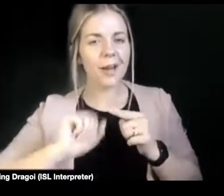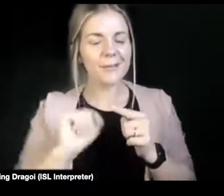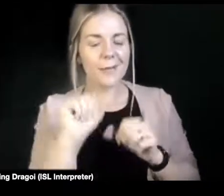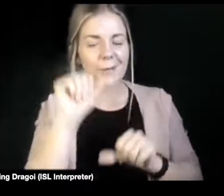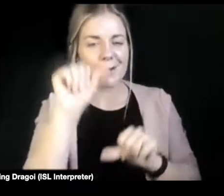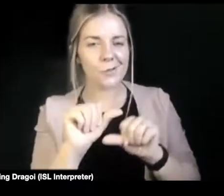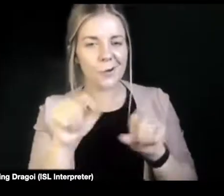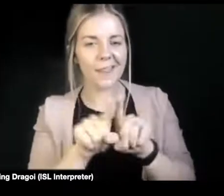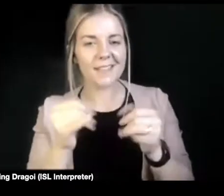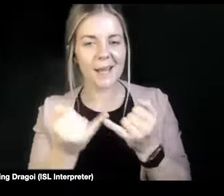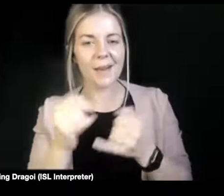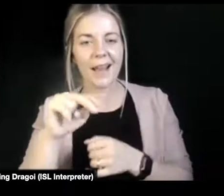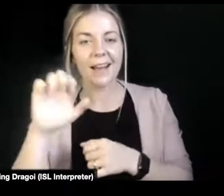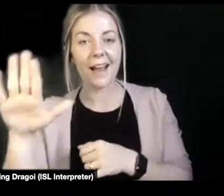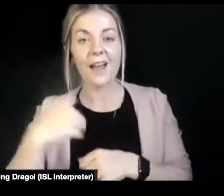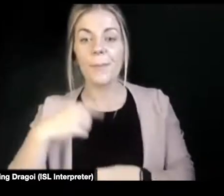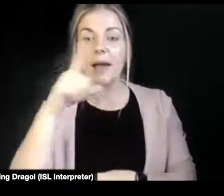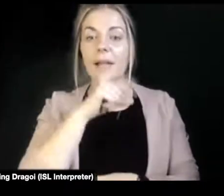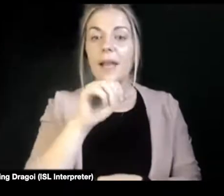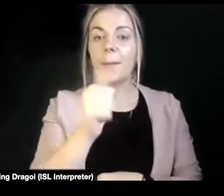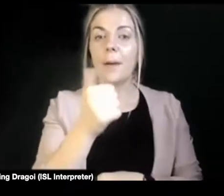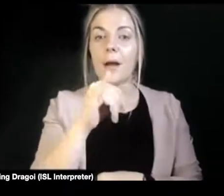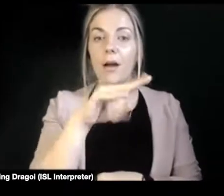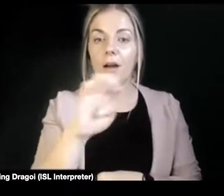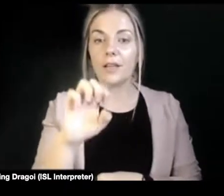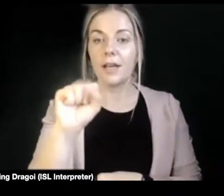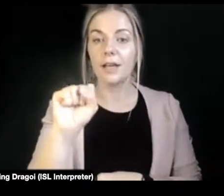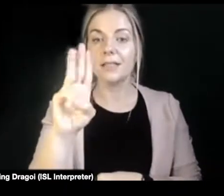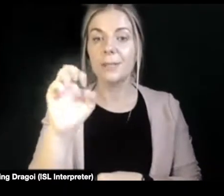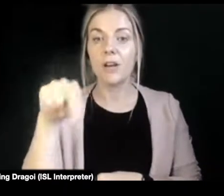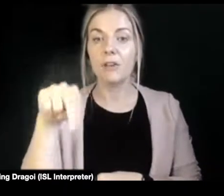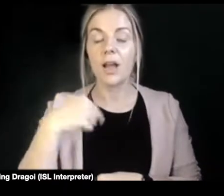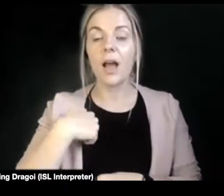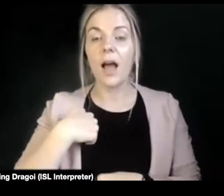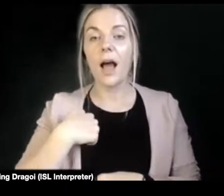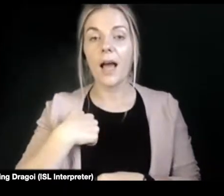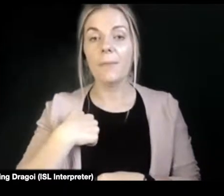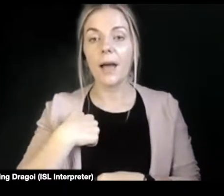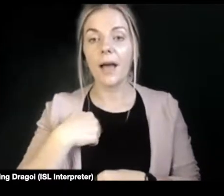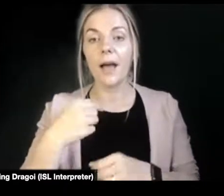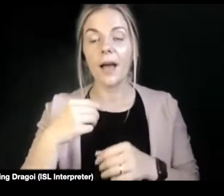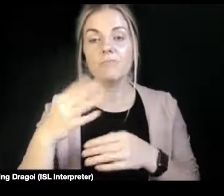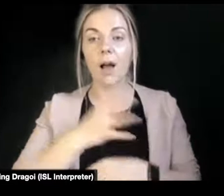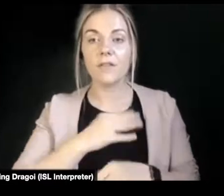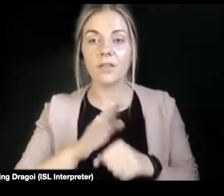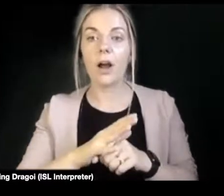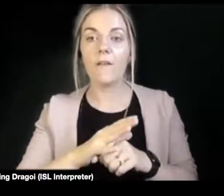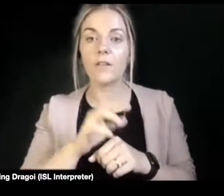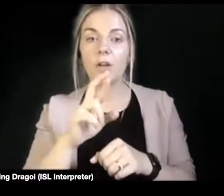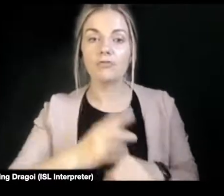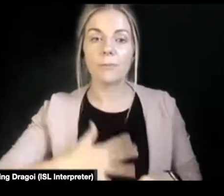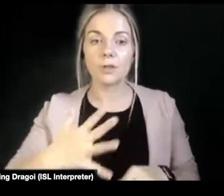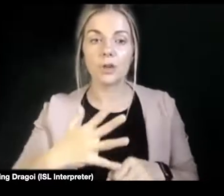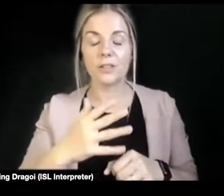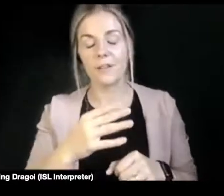So my name's Ania Sperrin. I'm a postdoctoral researcher with the Real Productive Justice Project at NUI Galway. And the project,